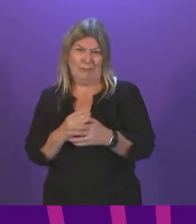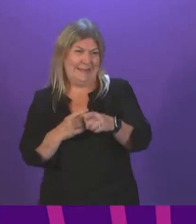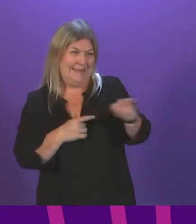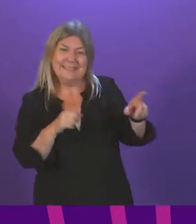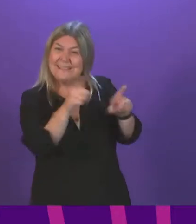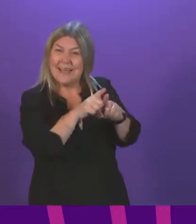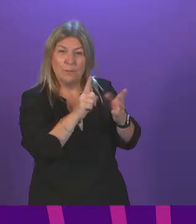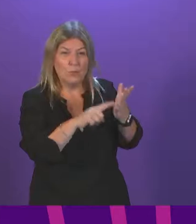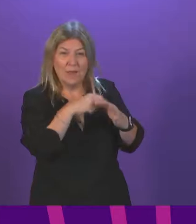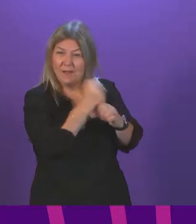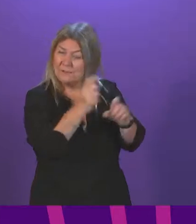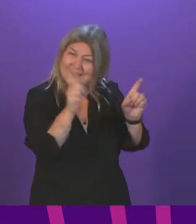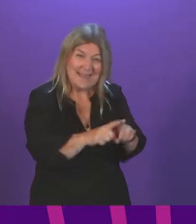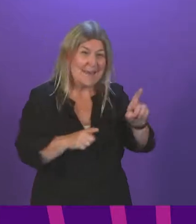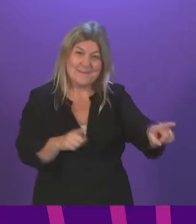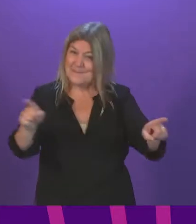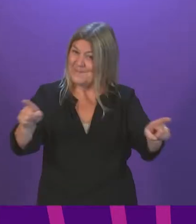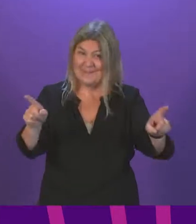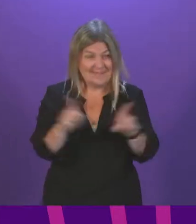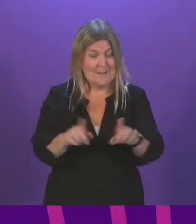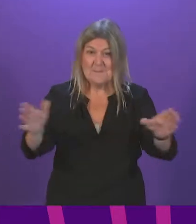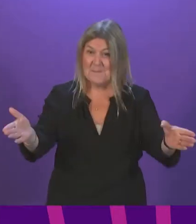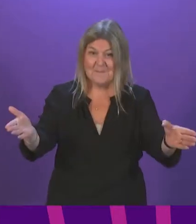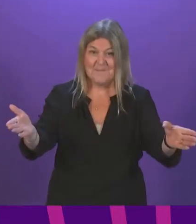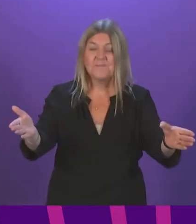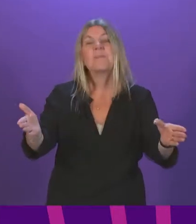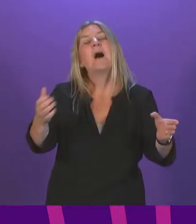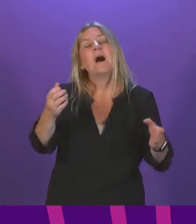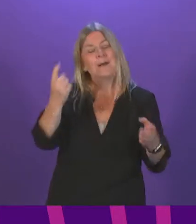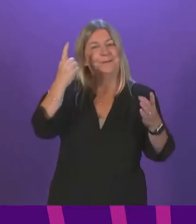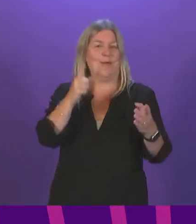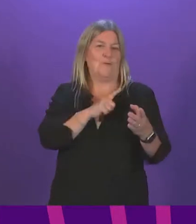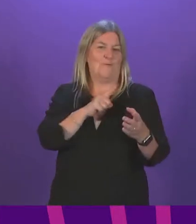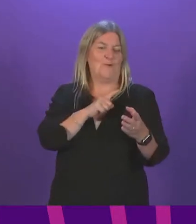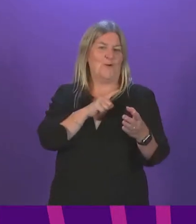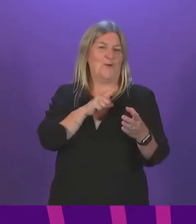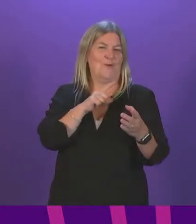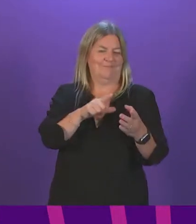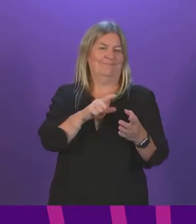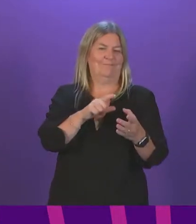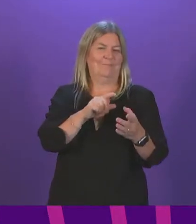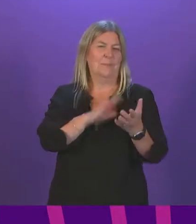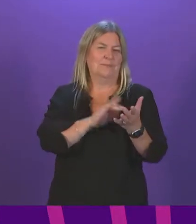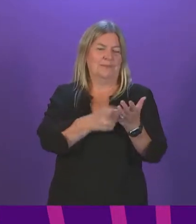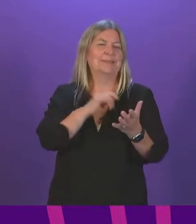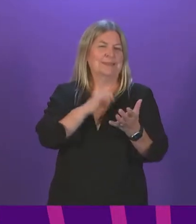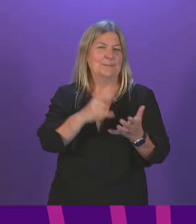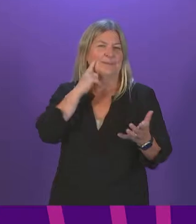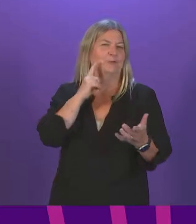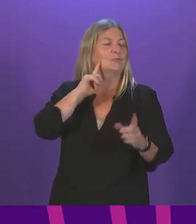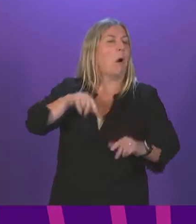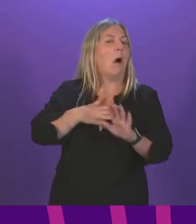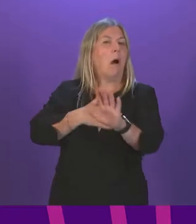United Kingdom government is taking forward. Now, of course, I can understand why Mr. Simpson is skating past this, because it's been, frankly, a very